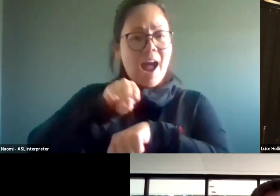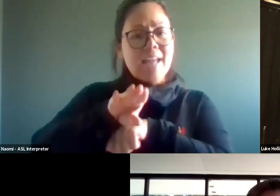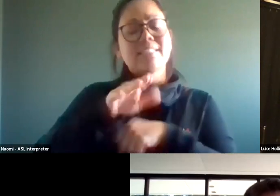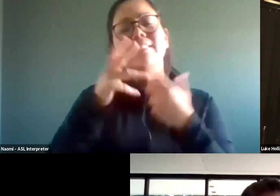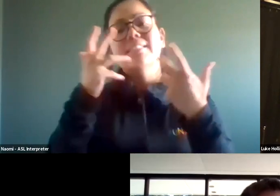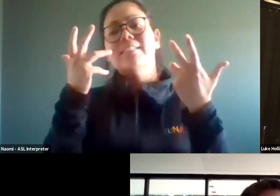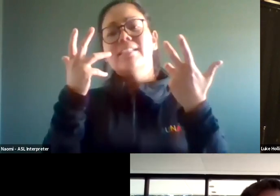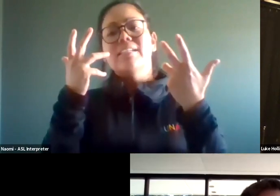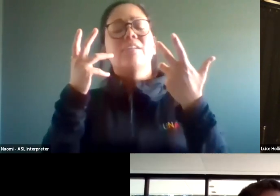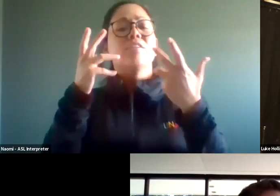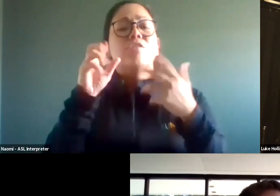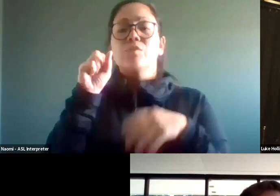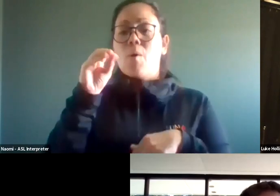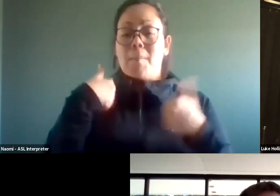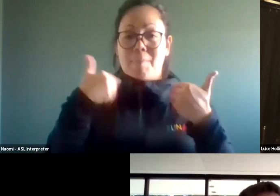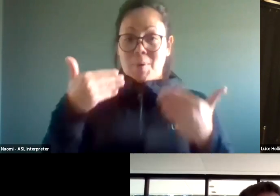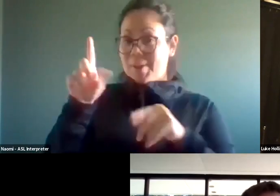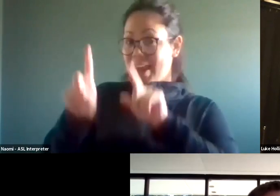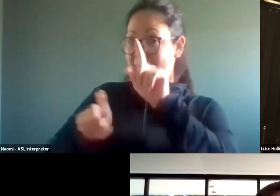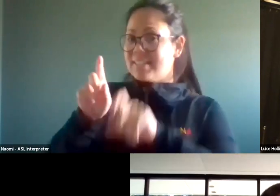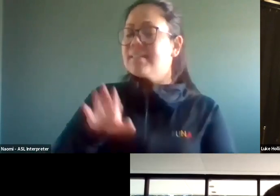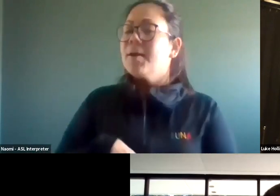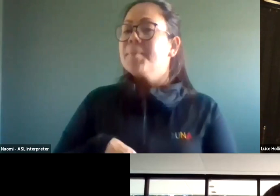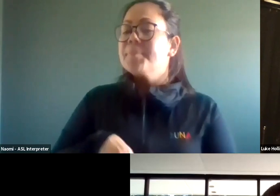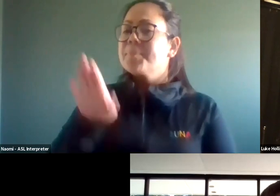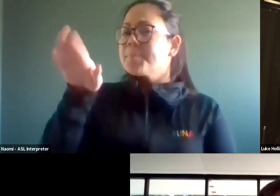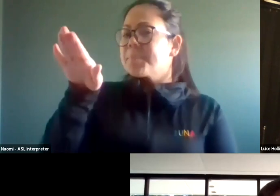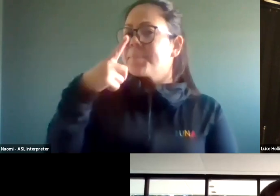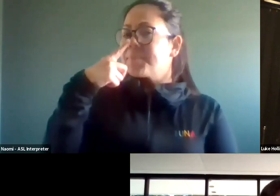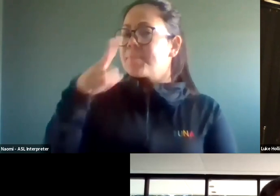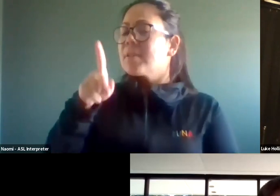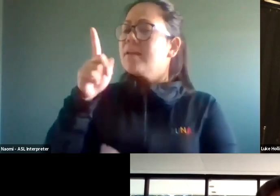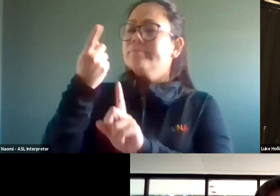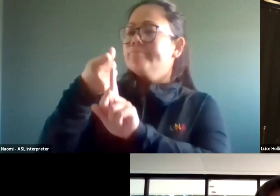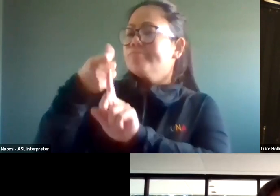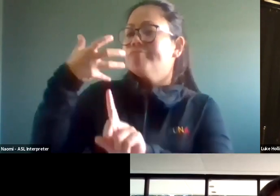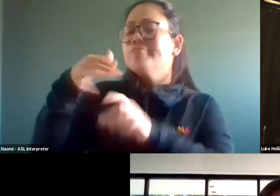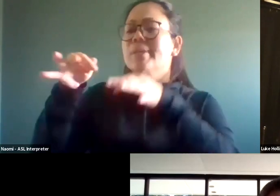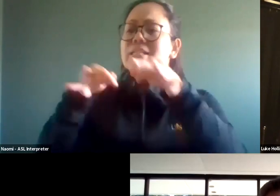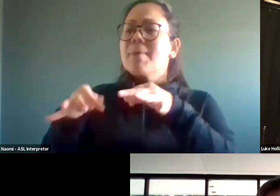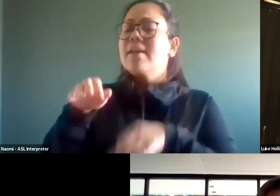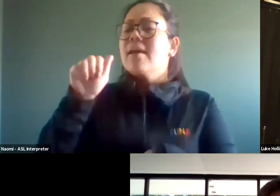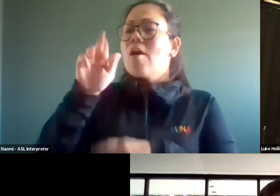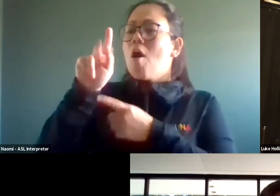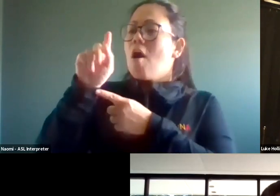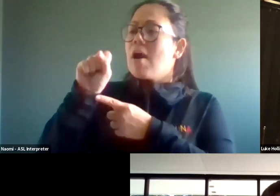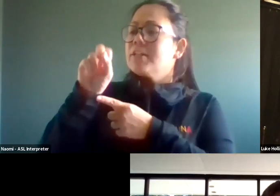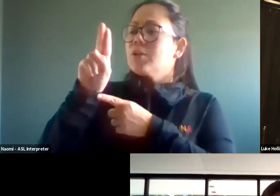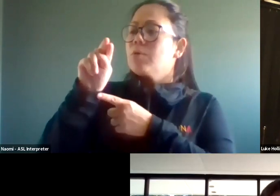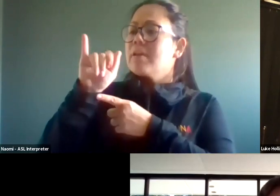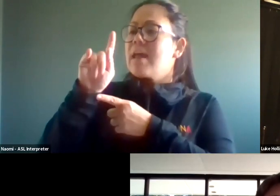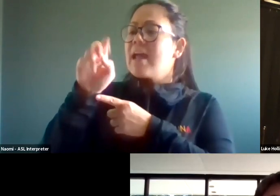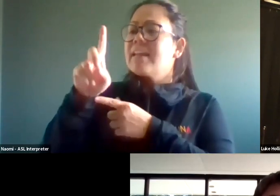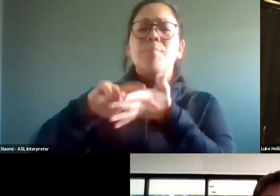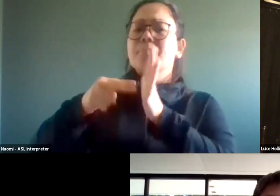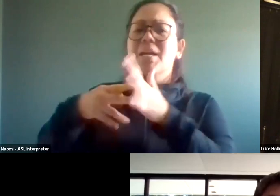so we have a few questions for you, Luke. Now, can you briefly describe arts United? What kind of venues you have and what